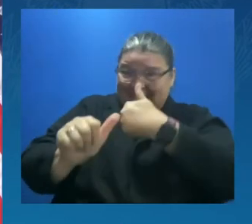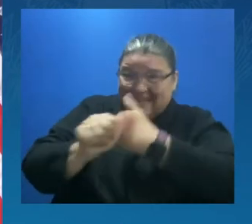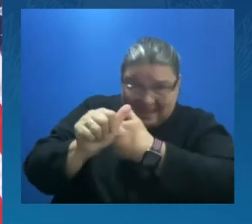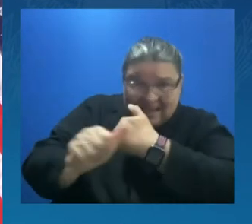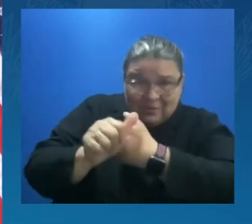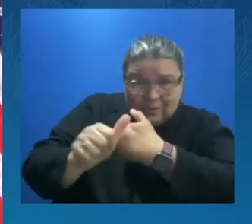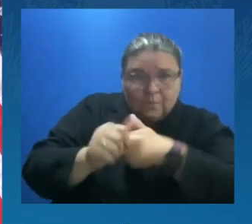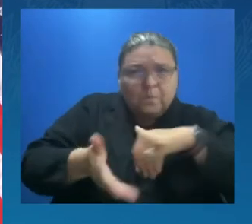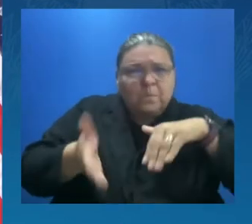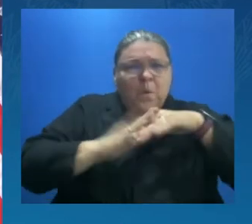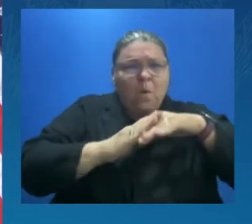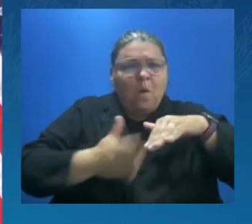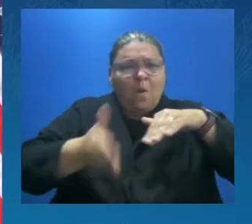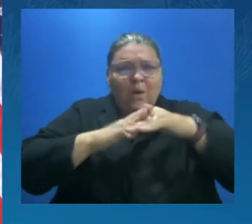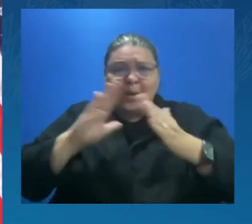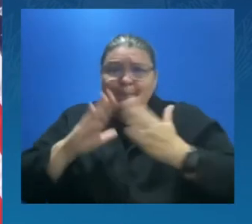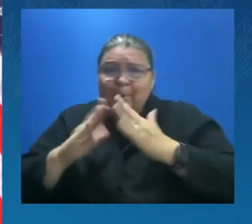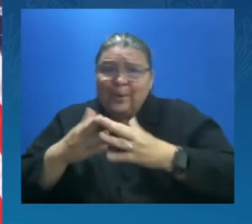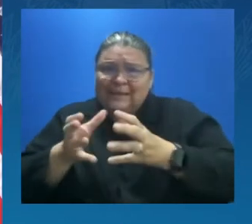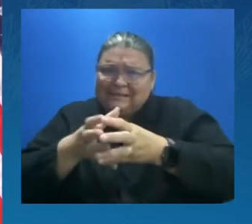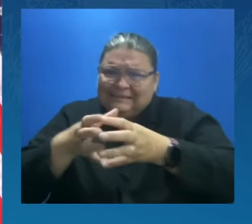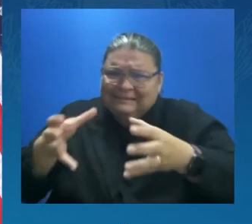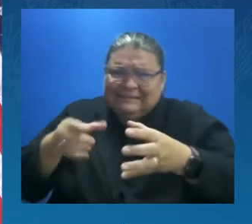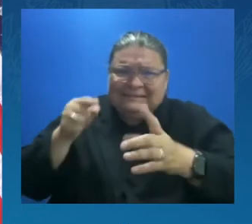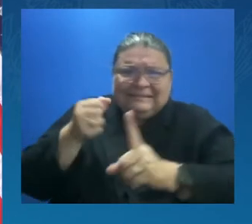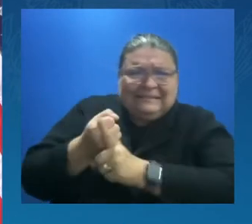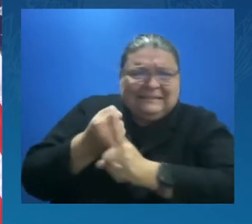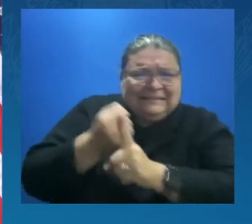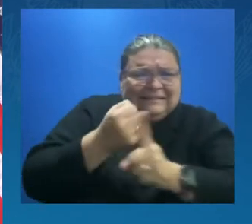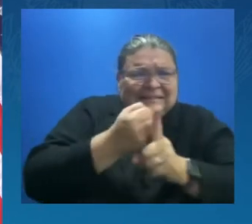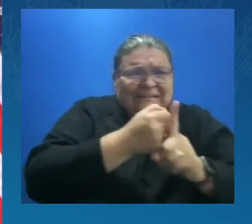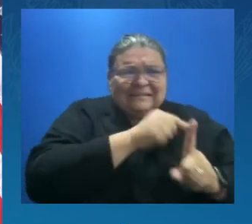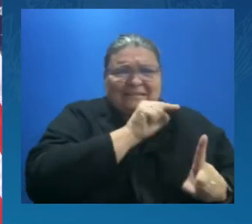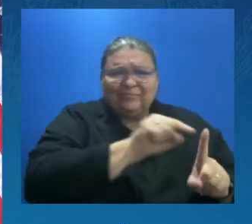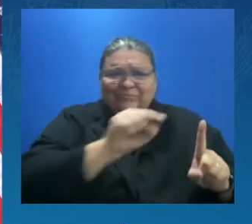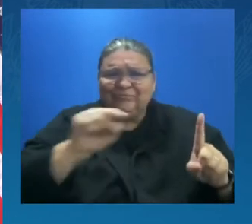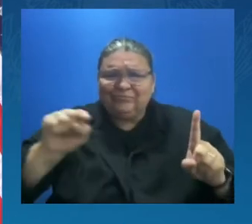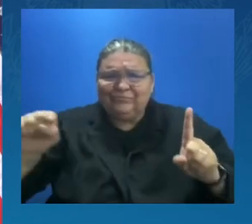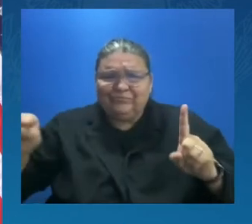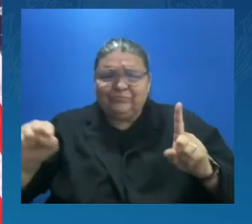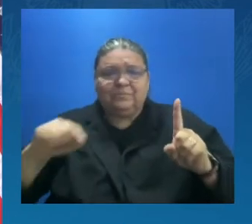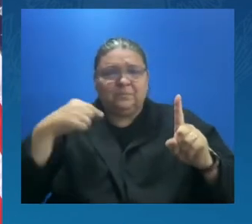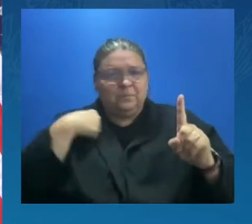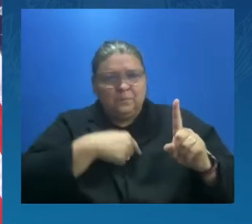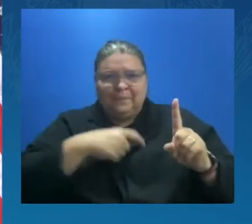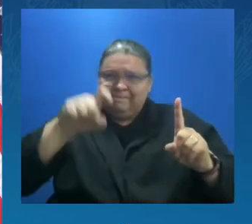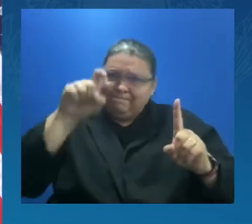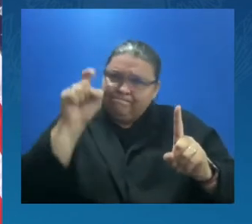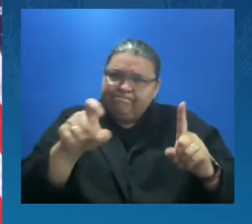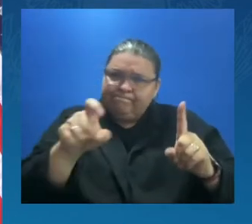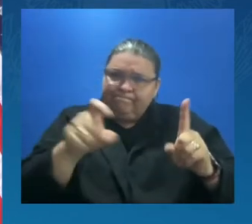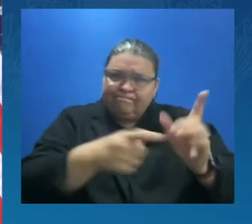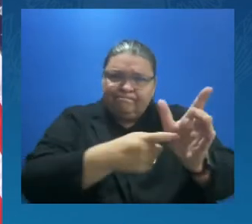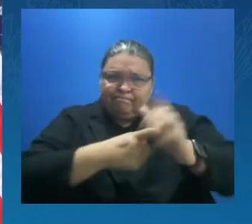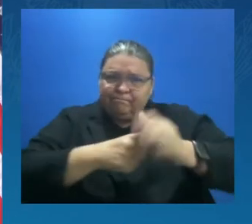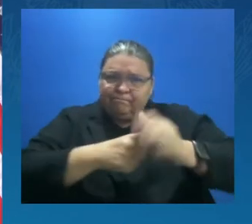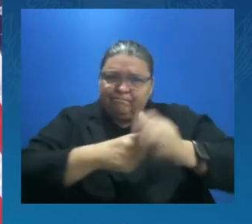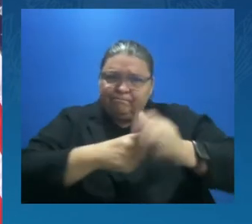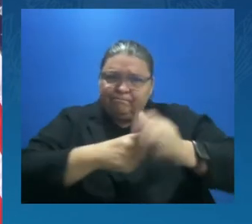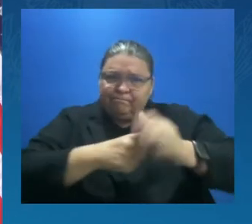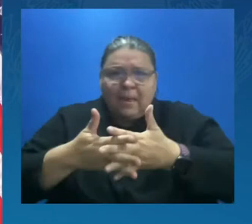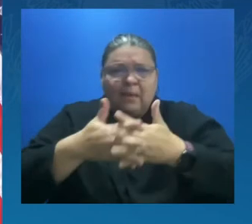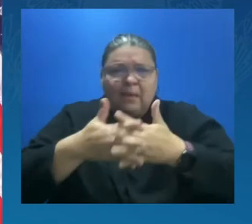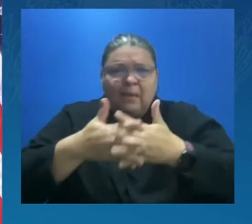So, to protect the people of our nation, let us understand that we can